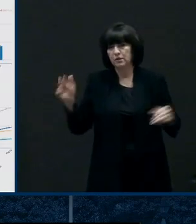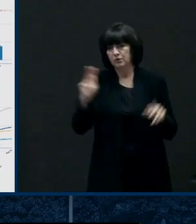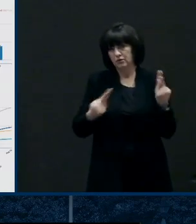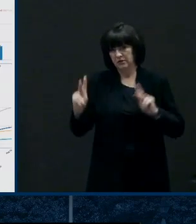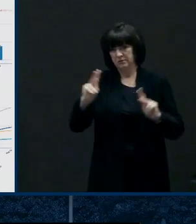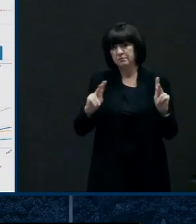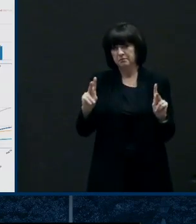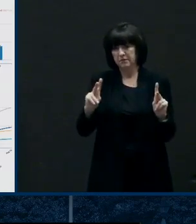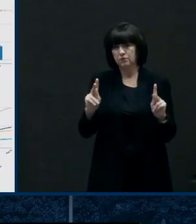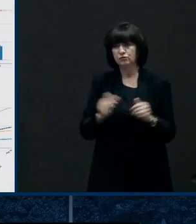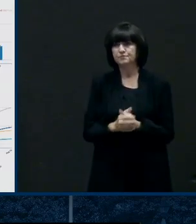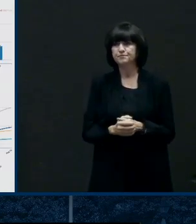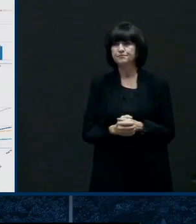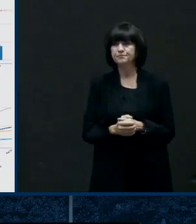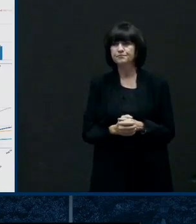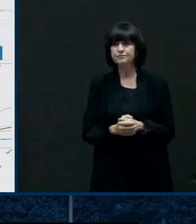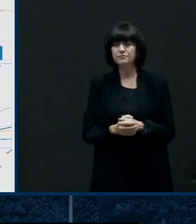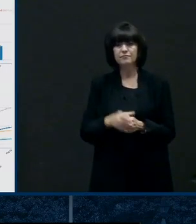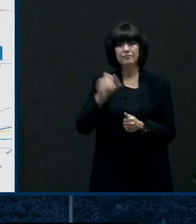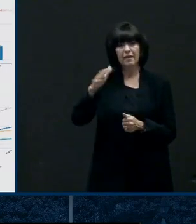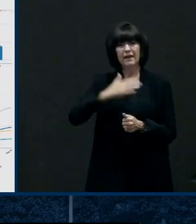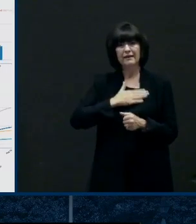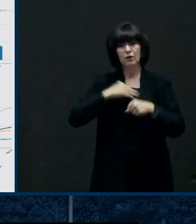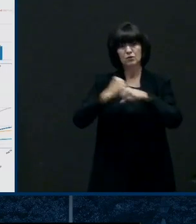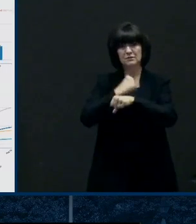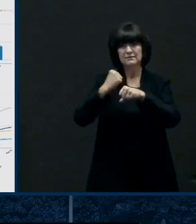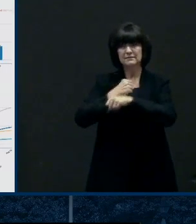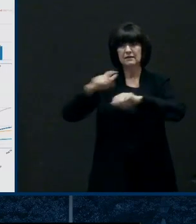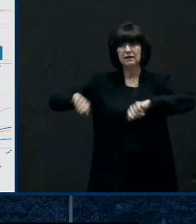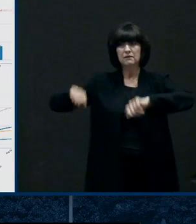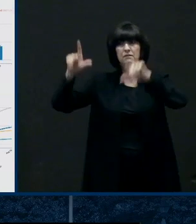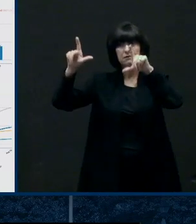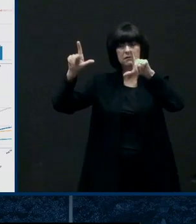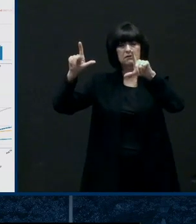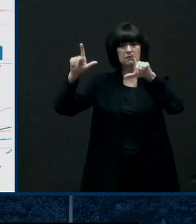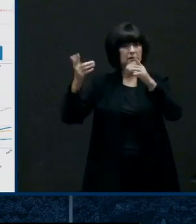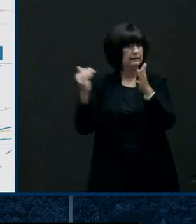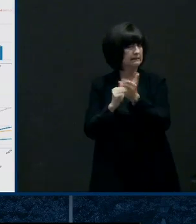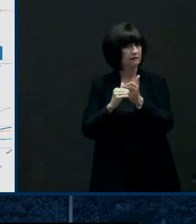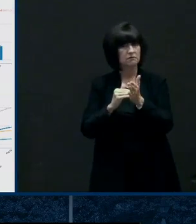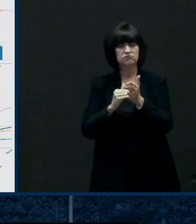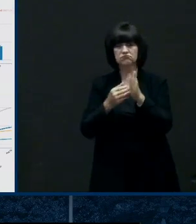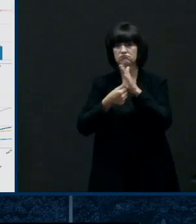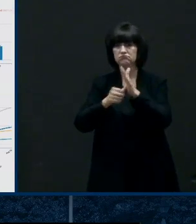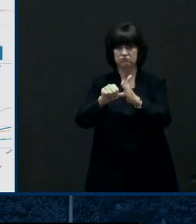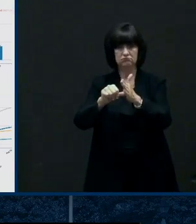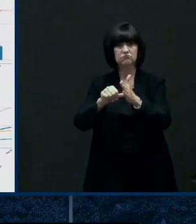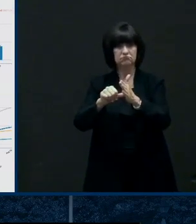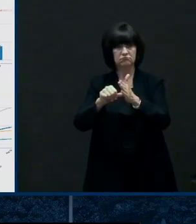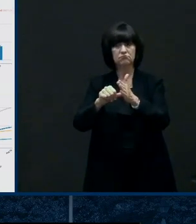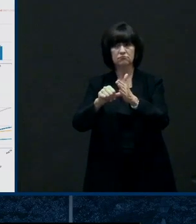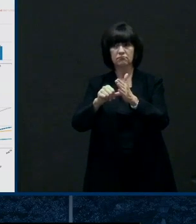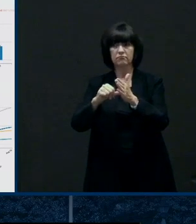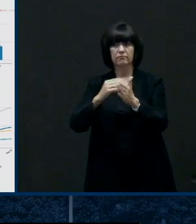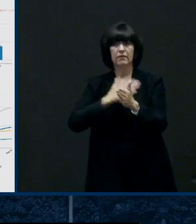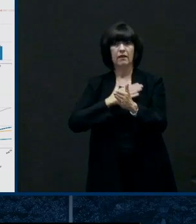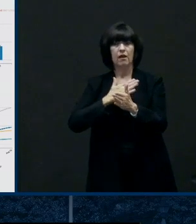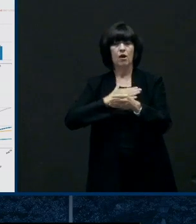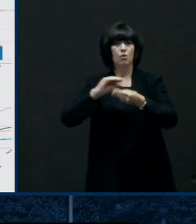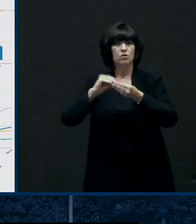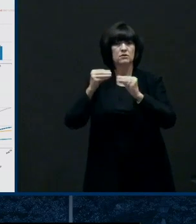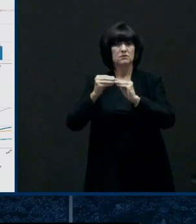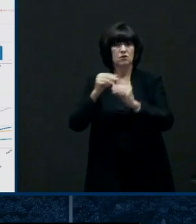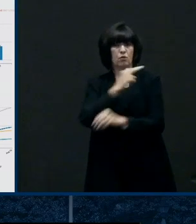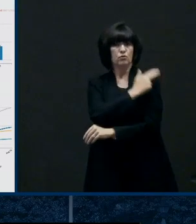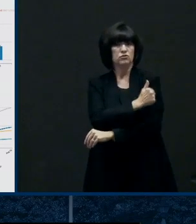Here's our data dashboard uh again hospitalizations you we've got every one of our of our indicators on a